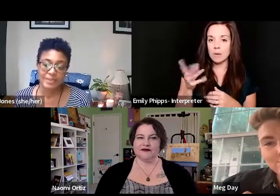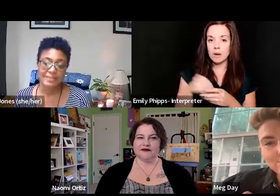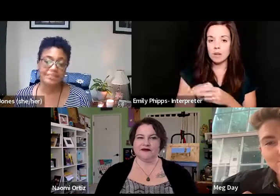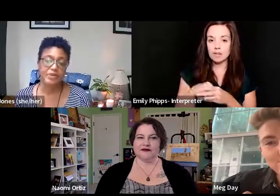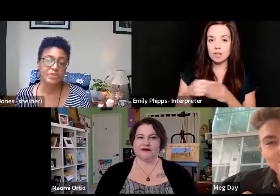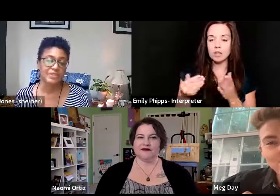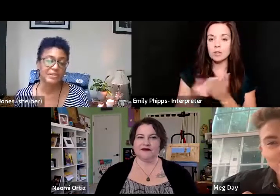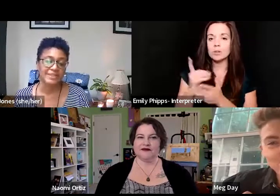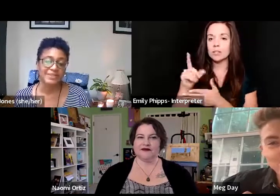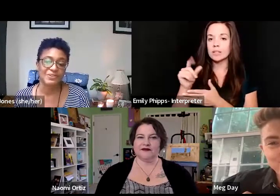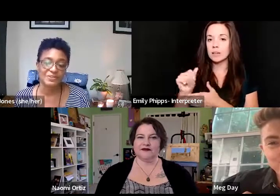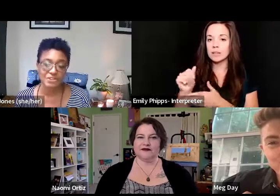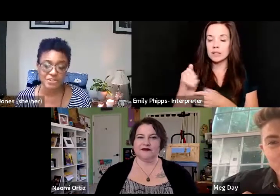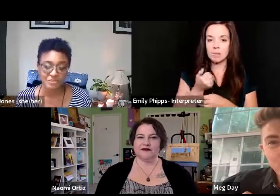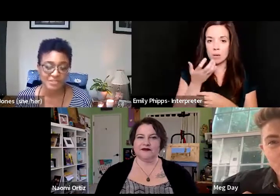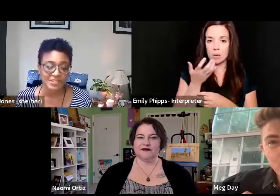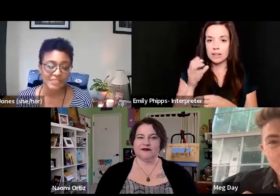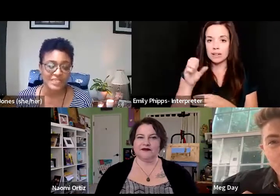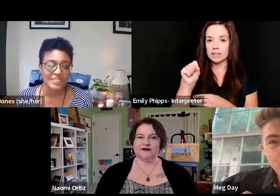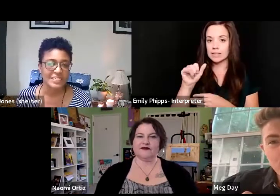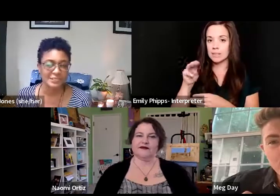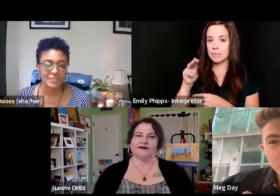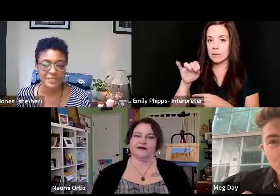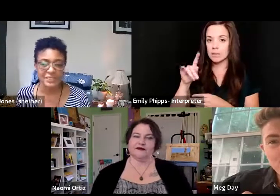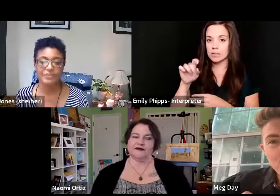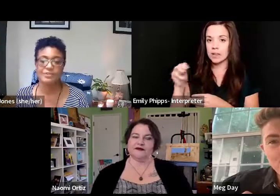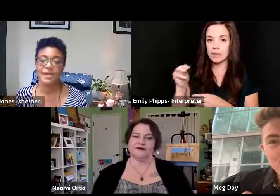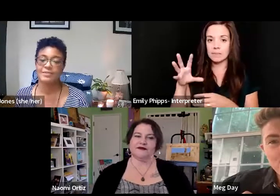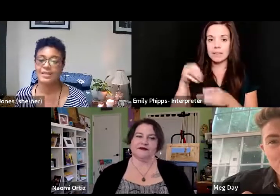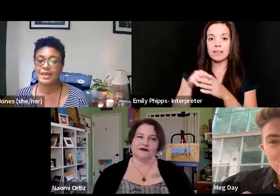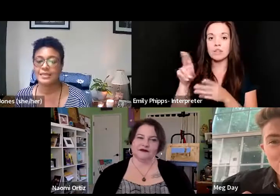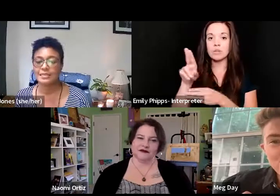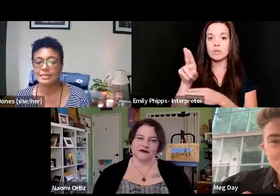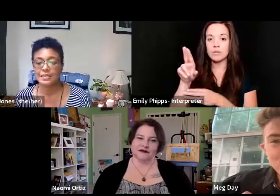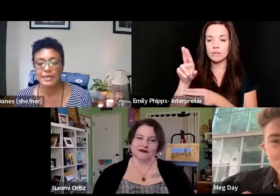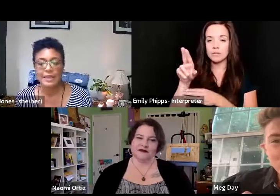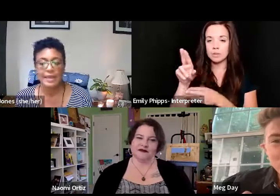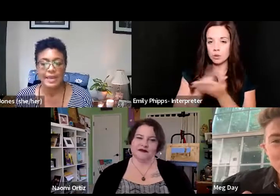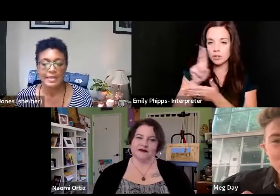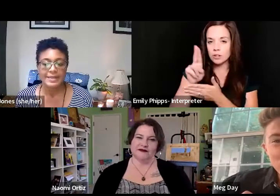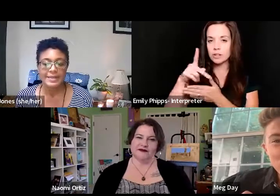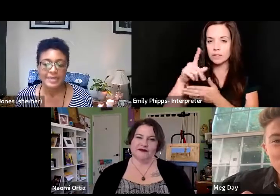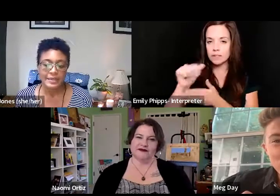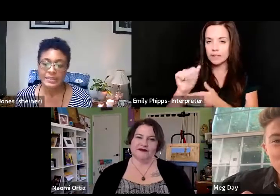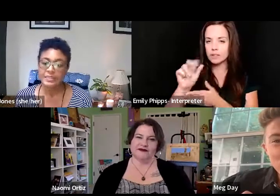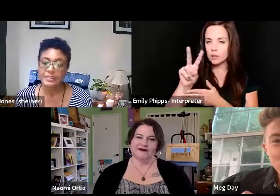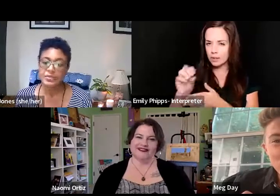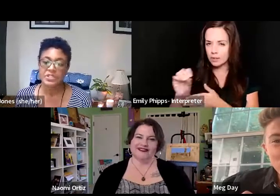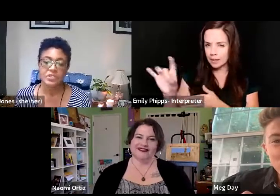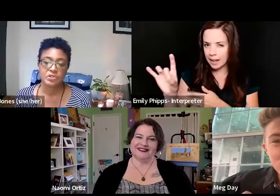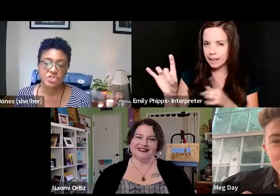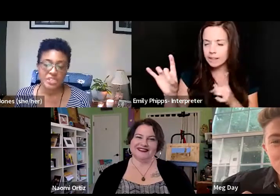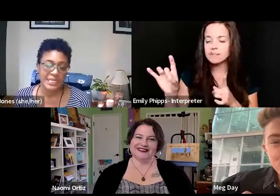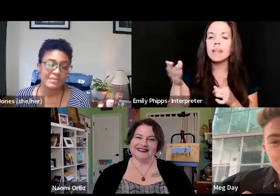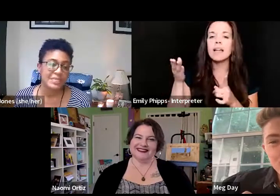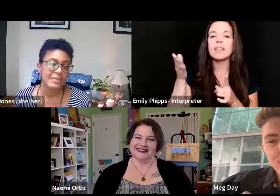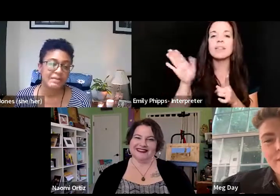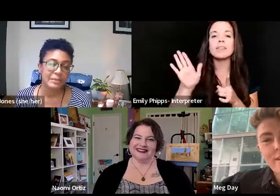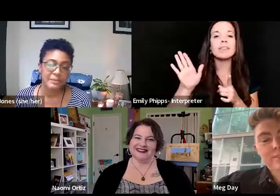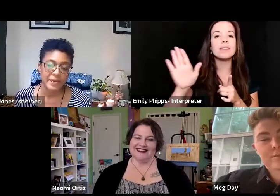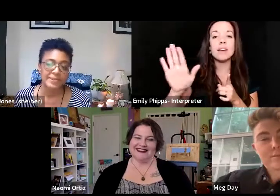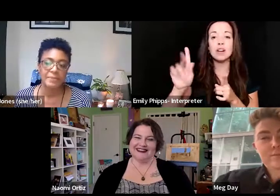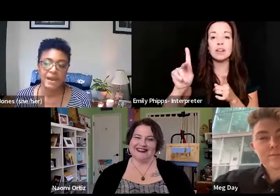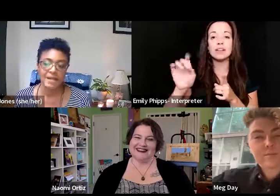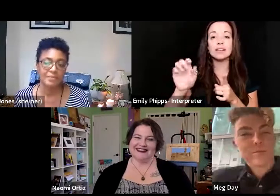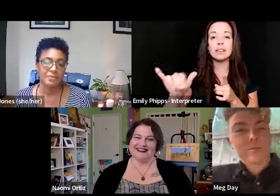poetic symposium at the University of Pennsylvania in I believe 2008 and their keynote still shakes me